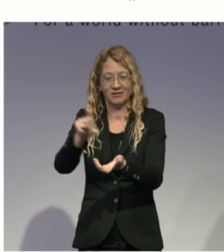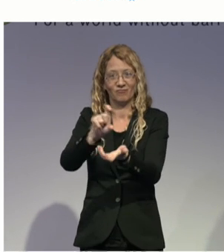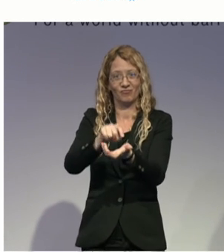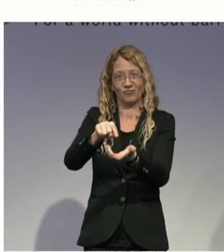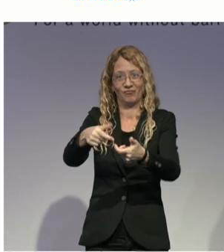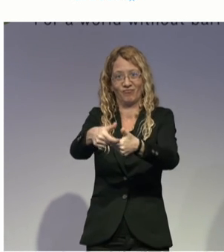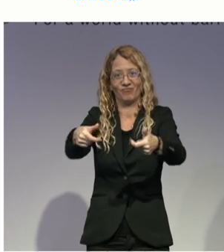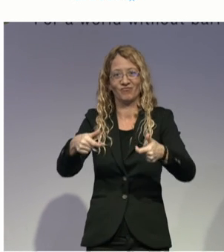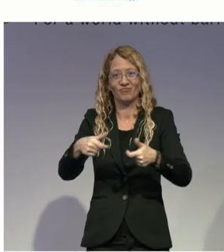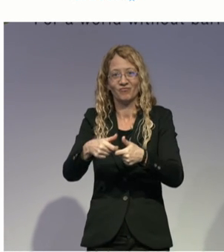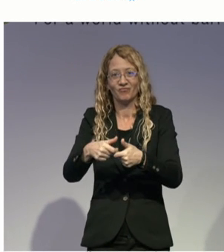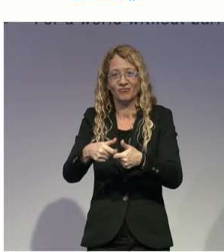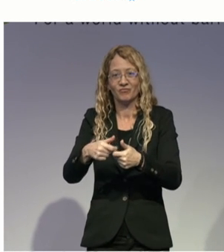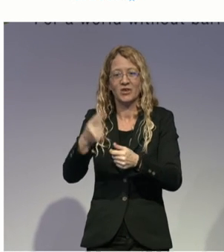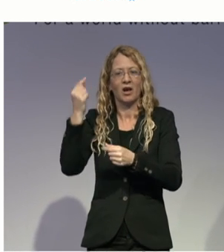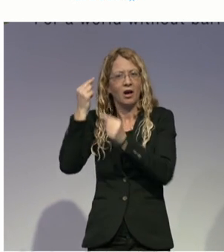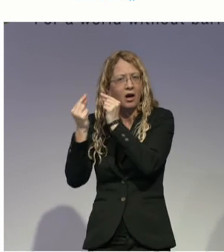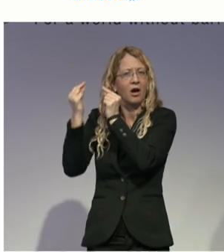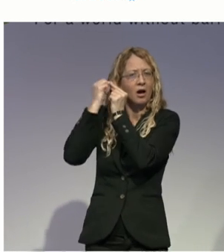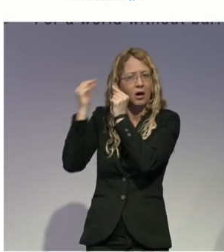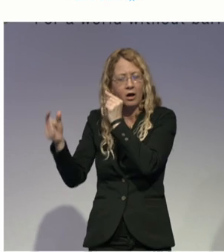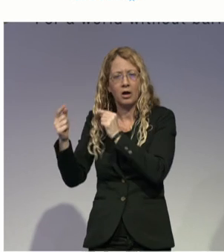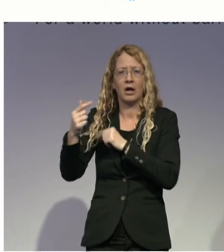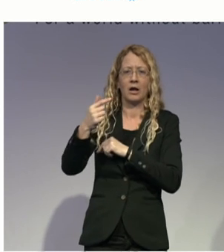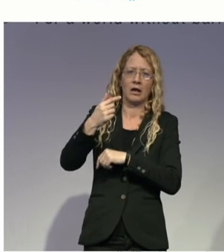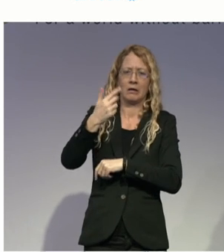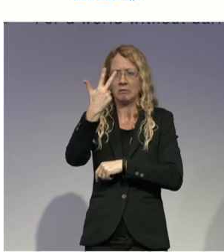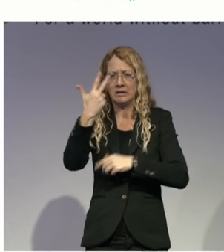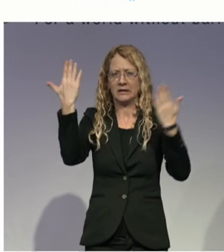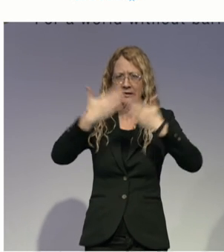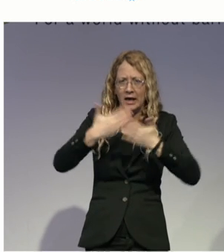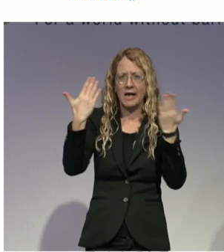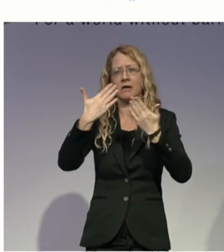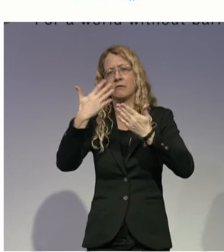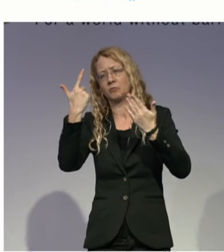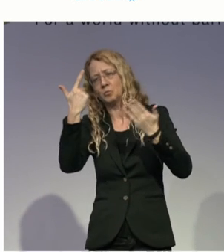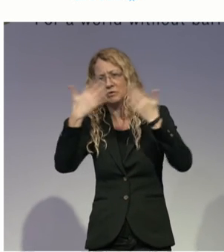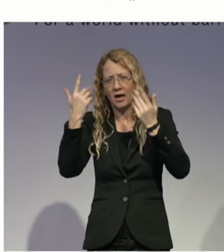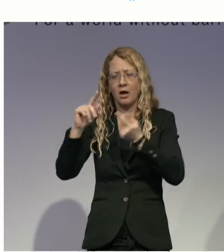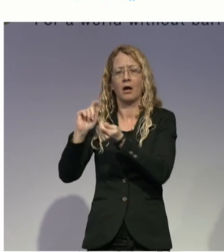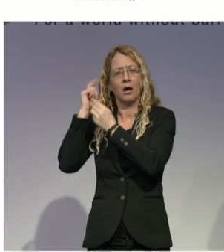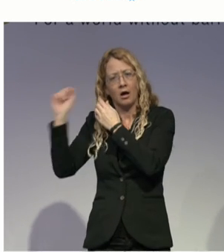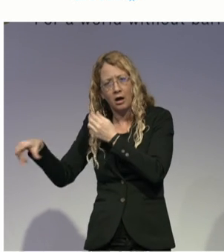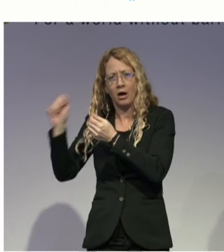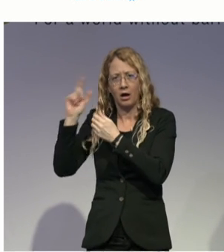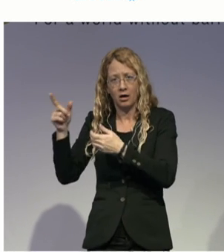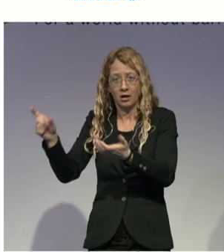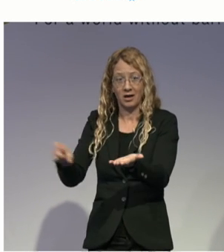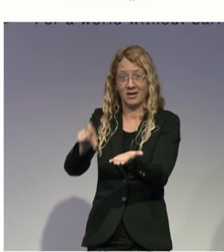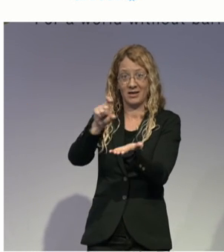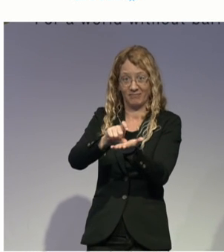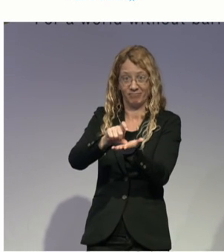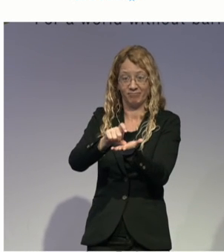after three days. The battery itself can sustain its charges for up to three years. Therefore, then,